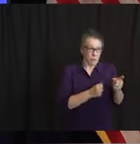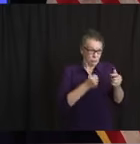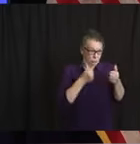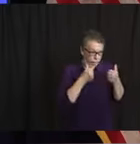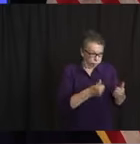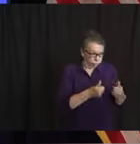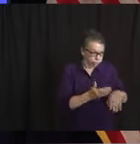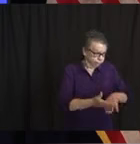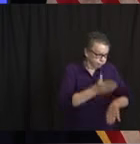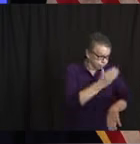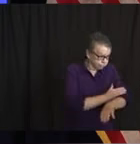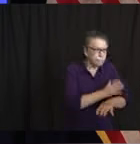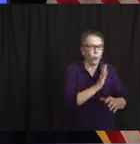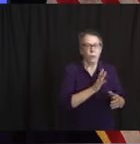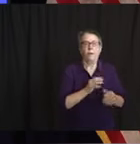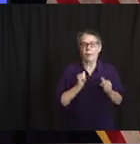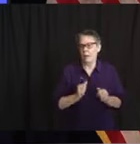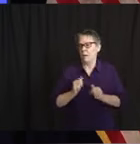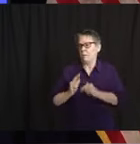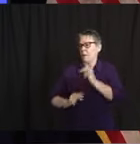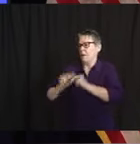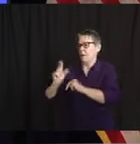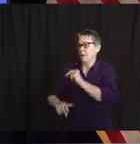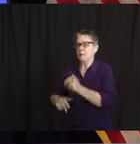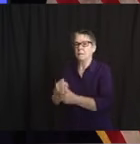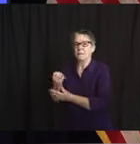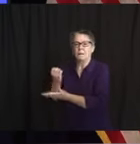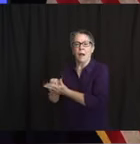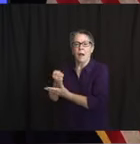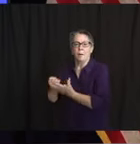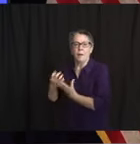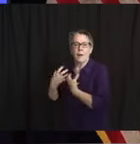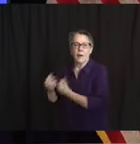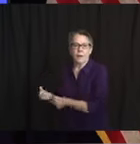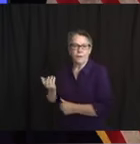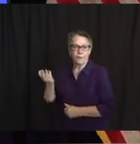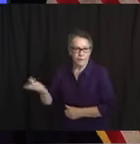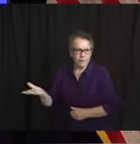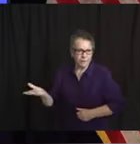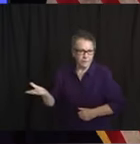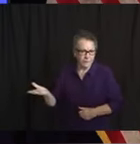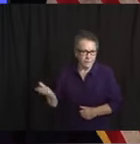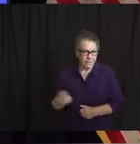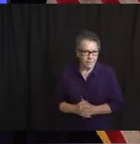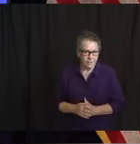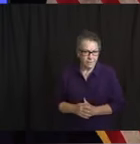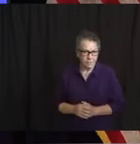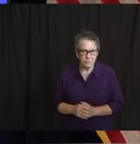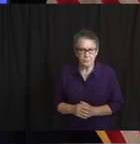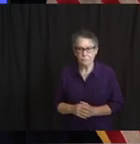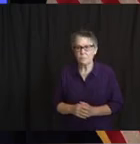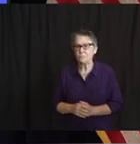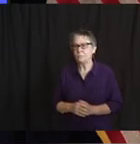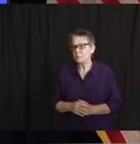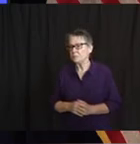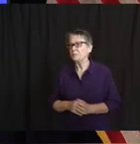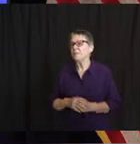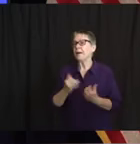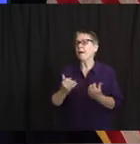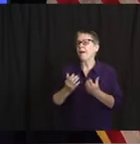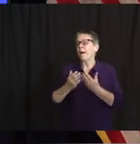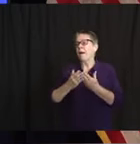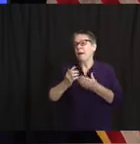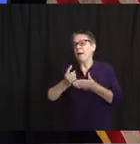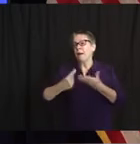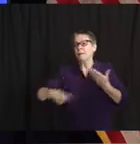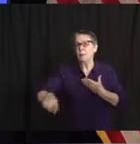I think tomorrow we're going to – I don't want to make news tomorrow today with what we're going to talk about tomorrow, but we've got a bunch more steps